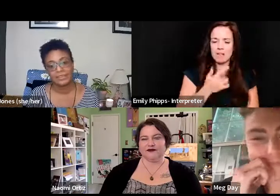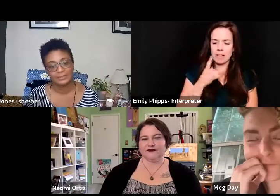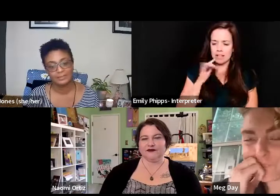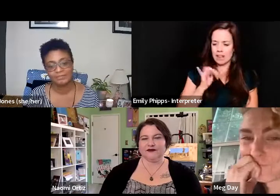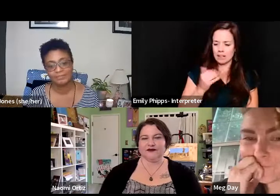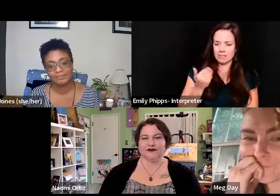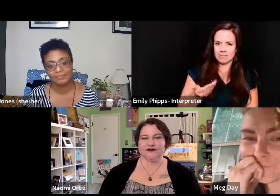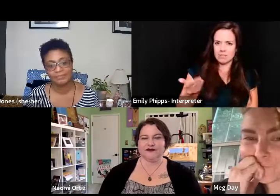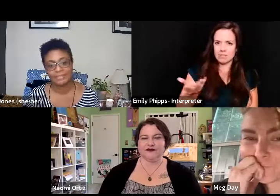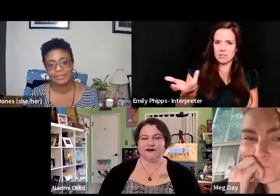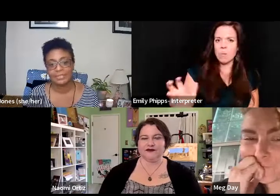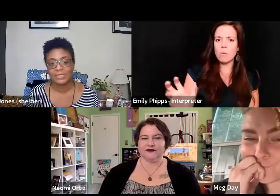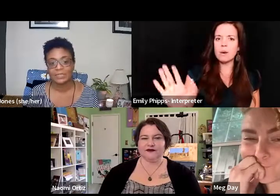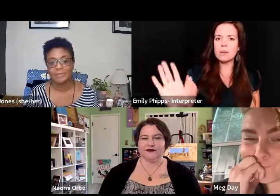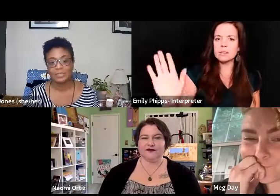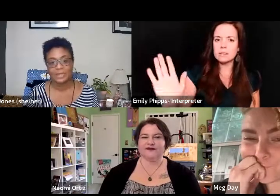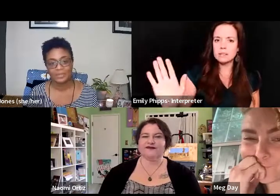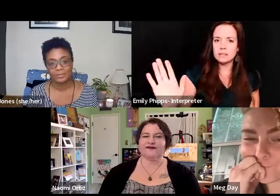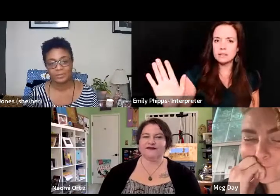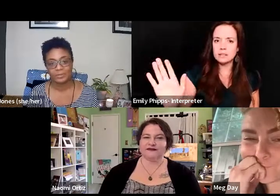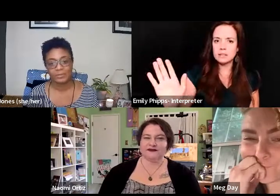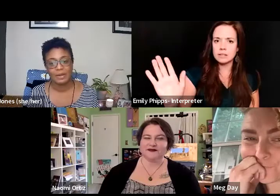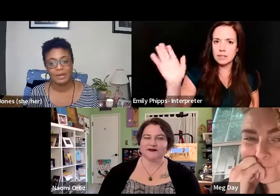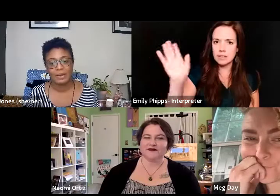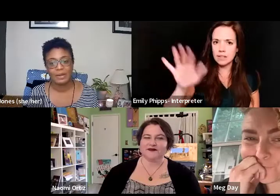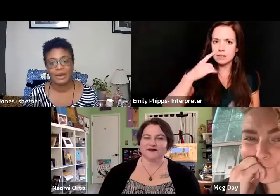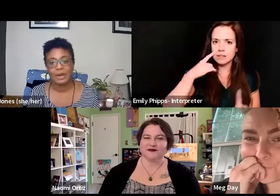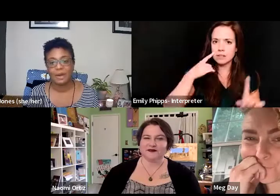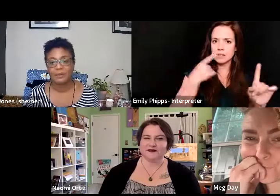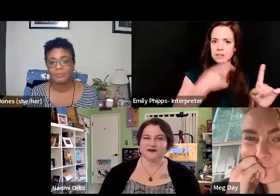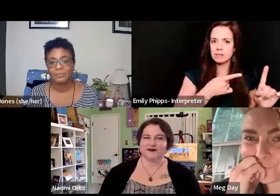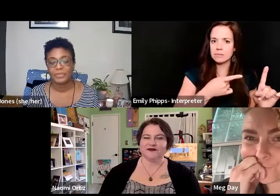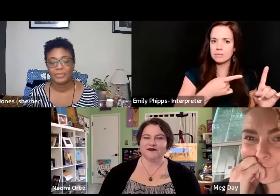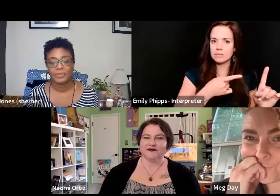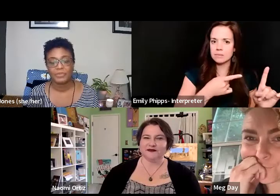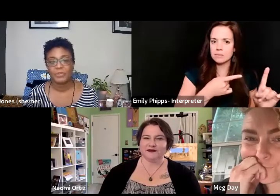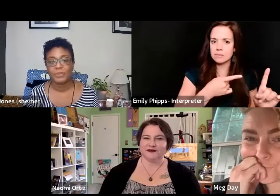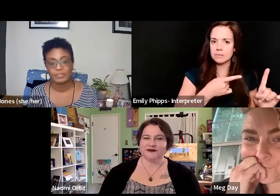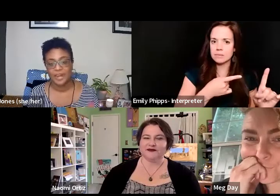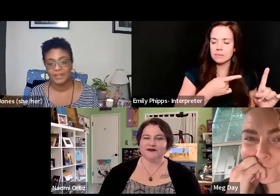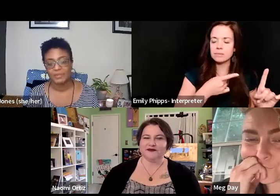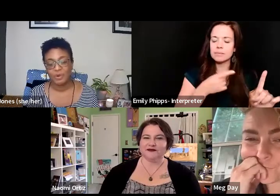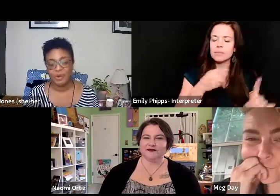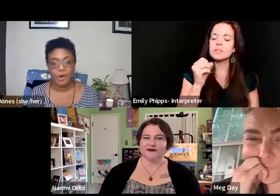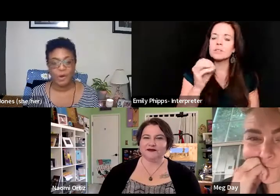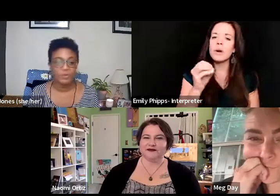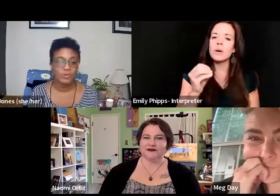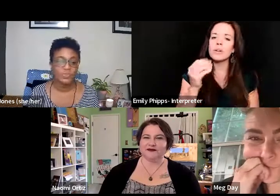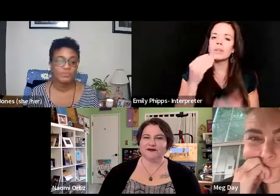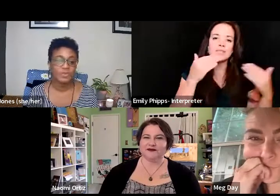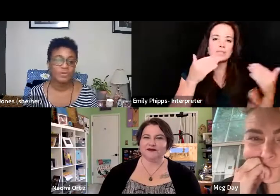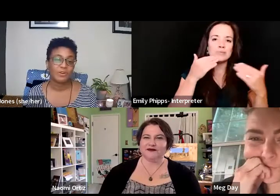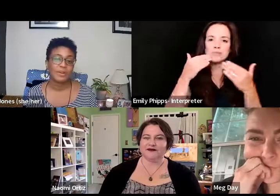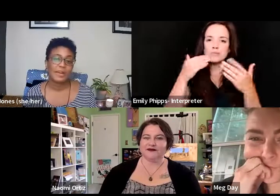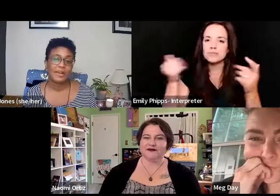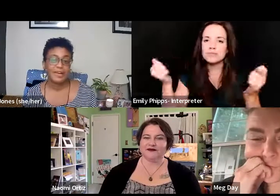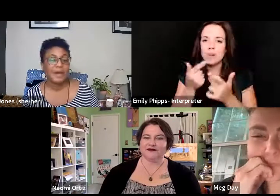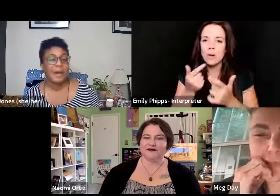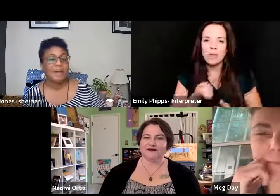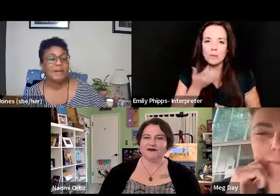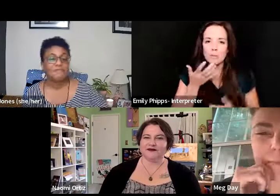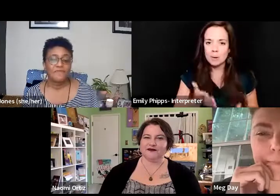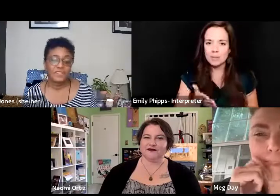wanted? And that's what it comes down to. So, so much gratitude to all the poets for your.